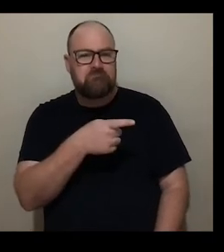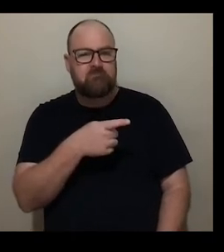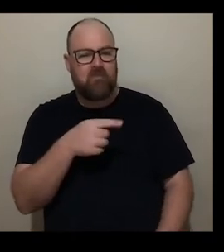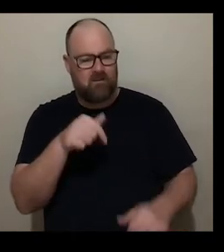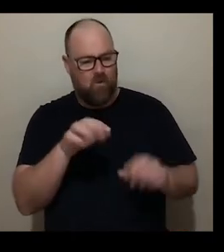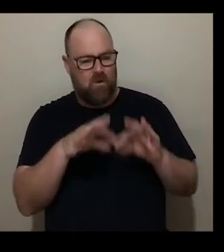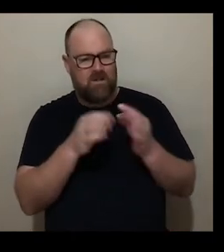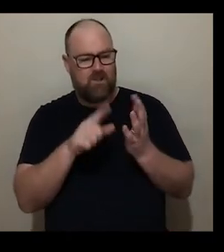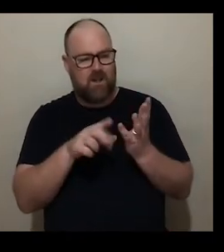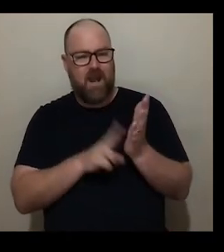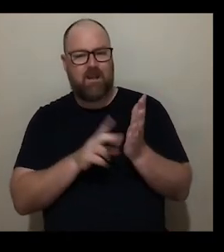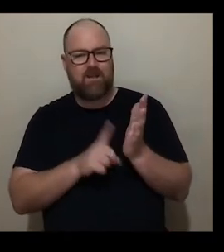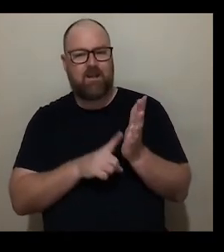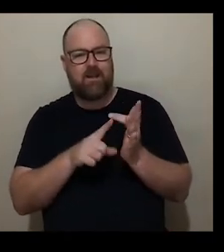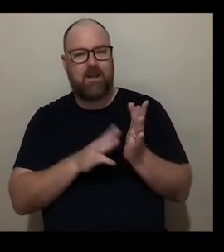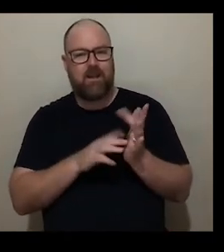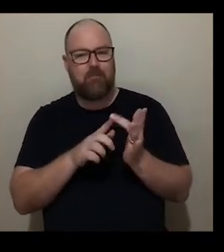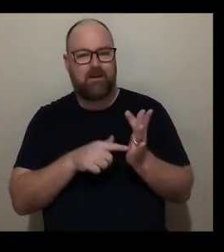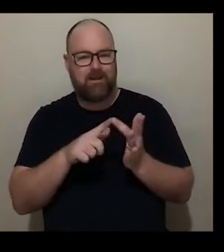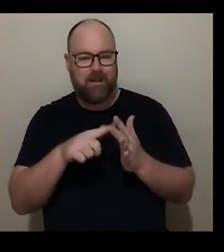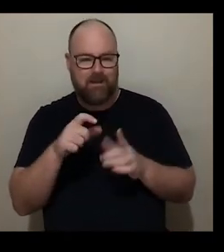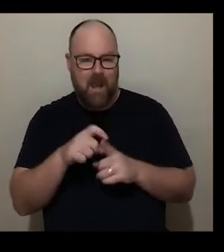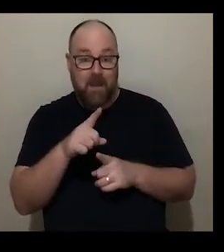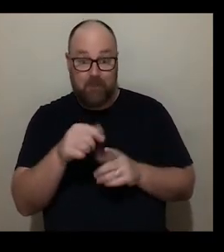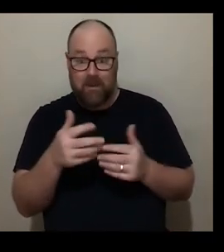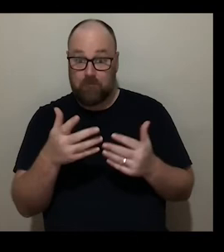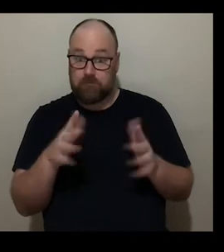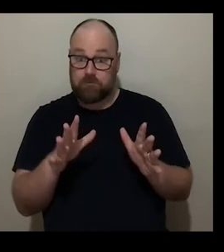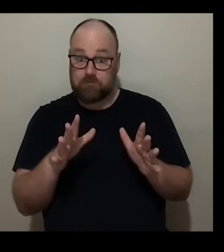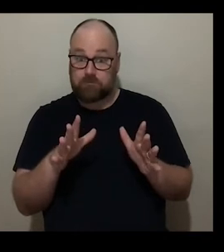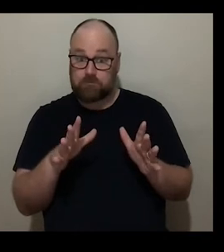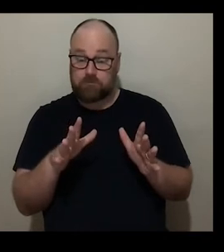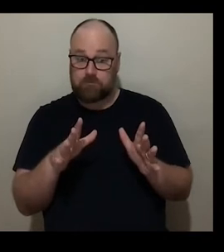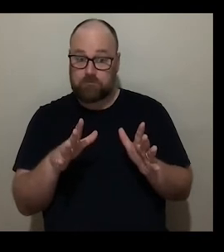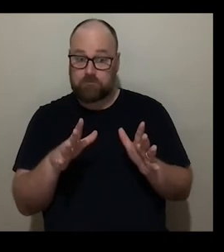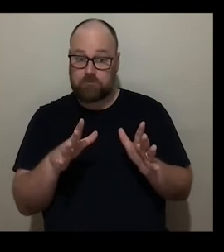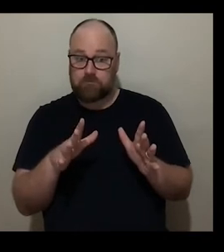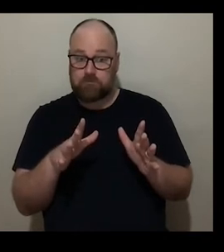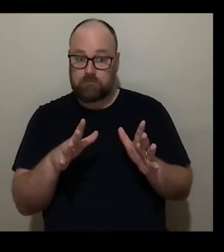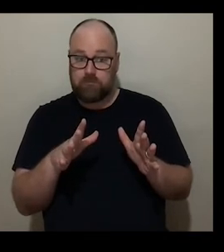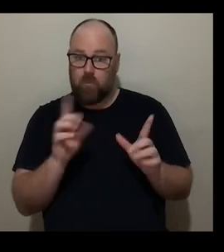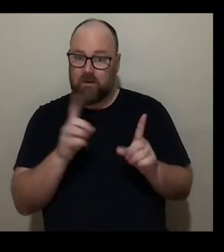what do you think the impact has been for artists with disability and for the broader arts community